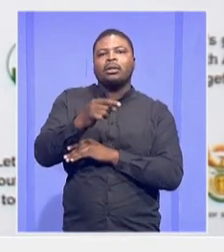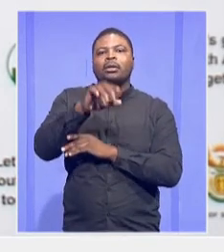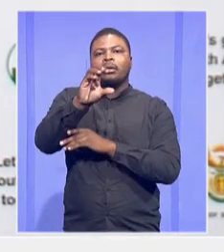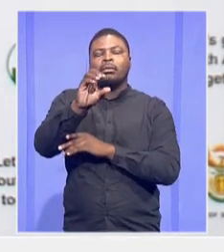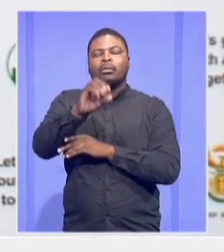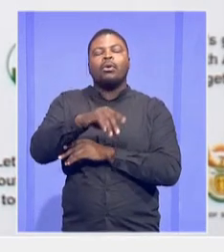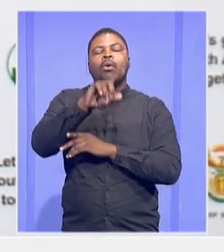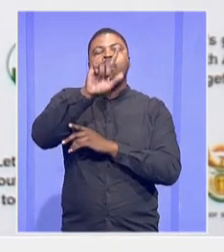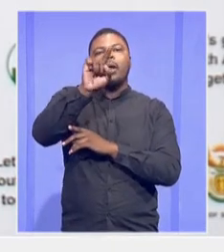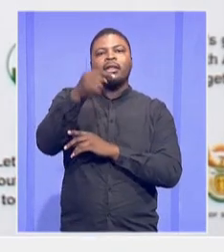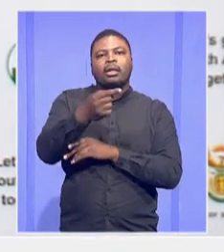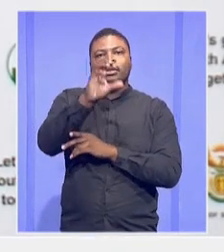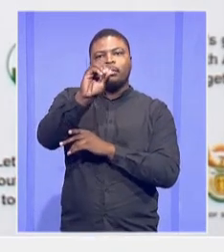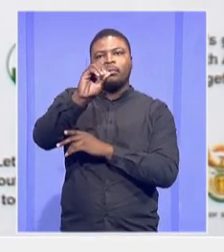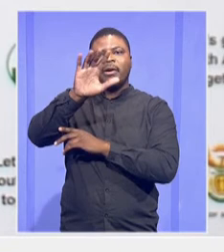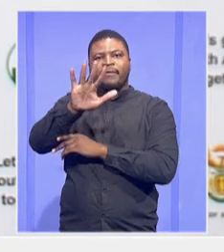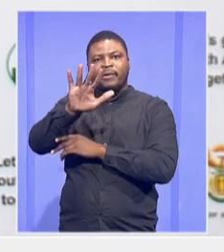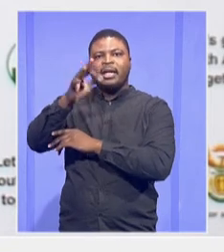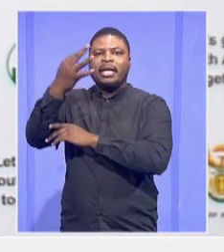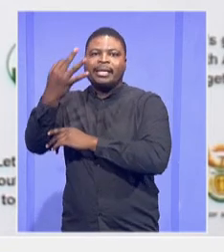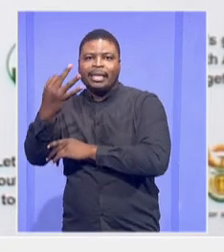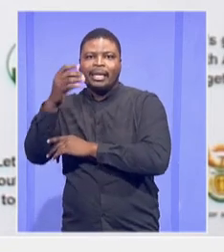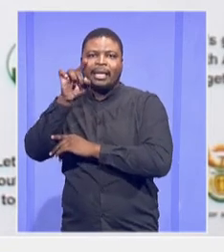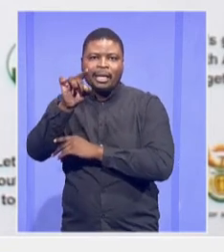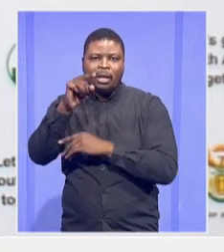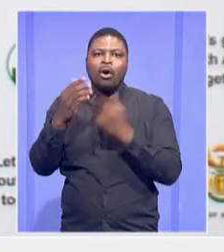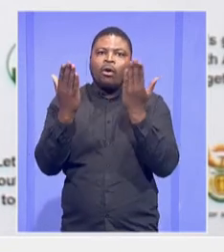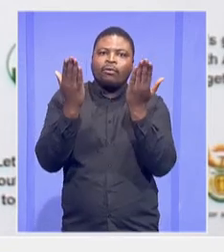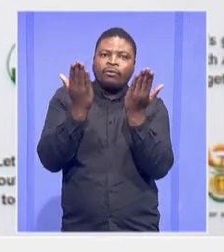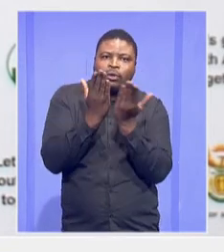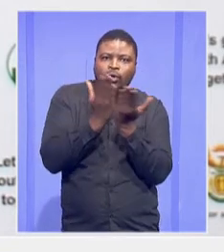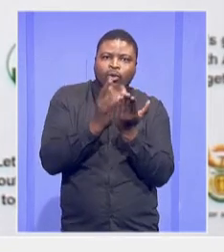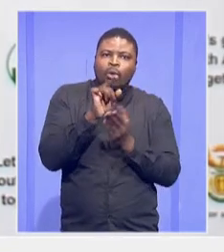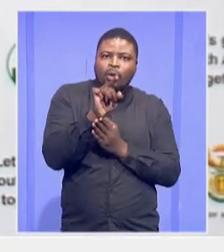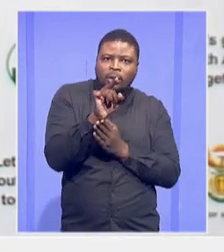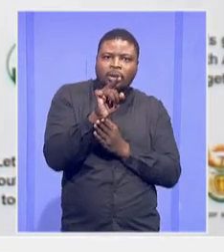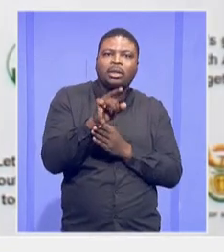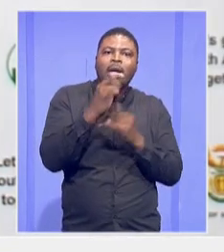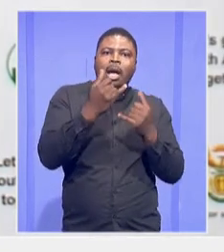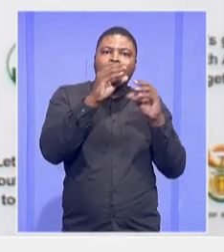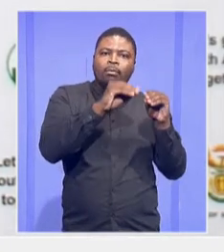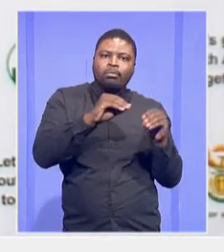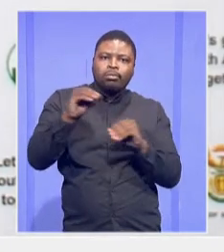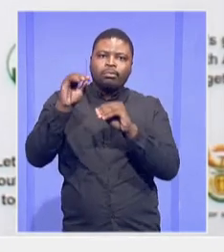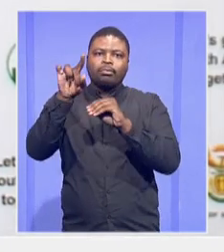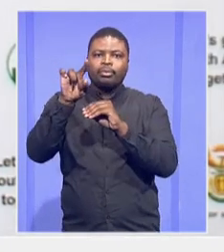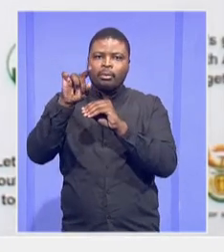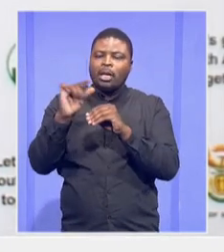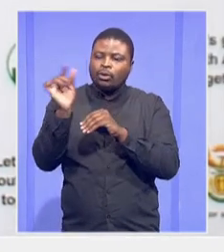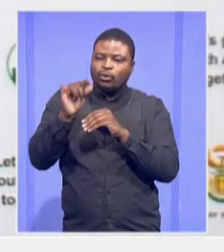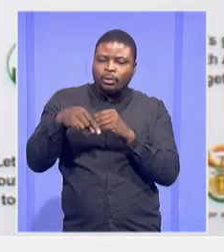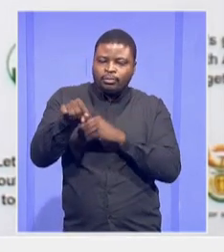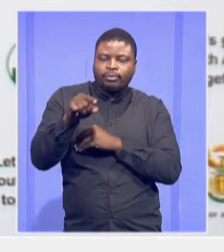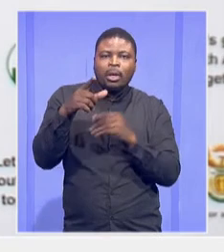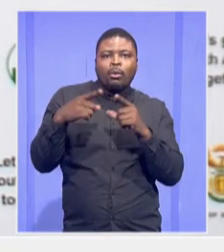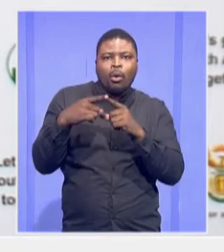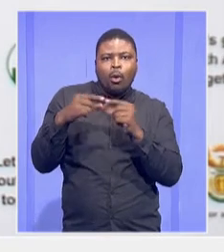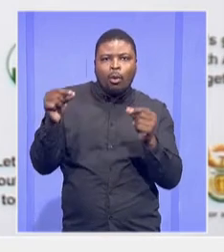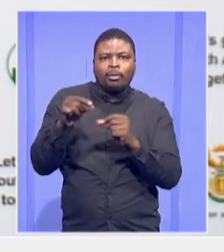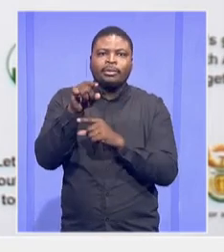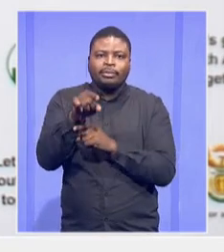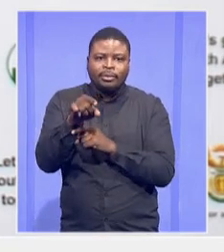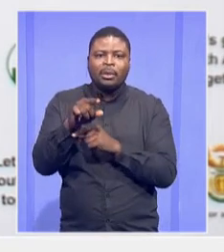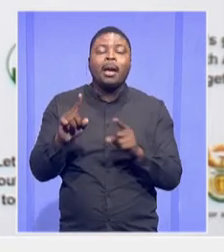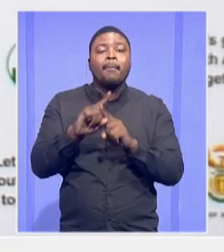And 1,053 of these schools have moved to practical completion. And this is some of the